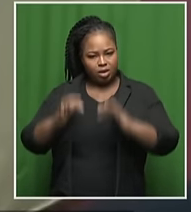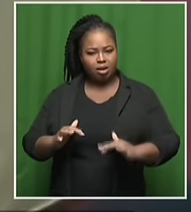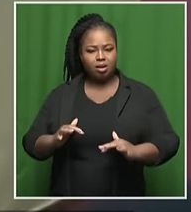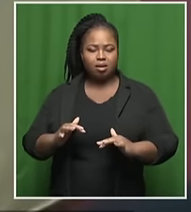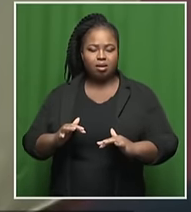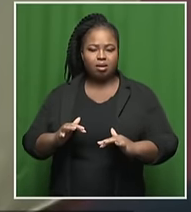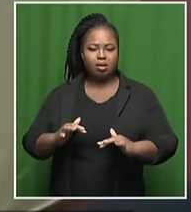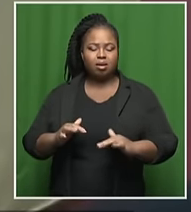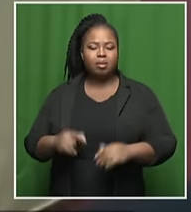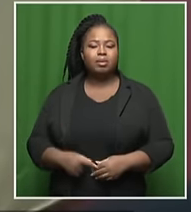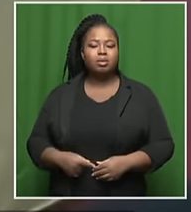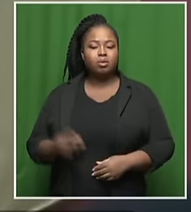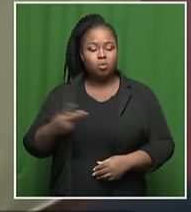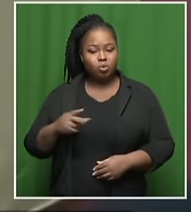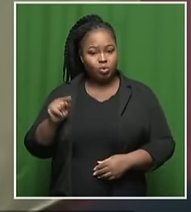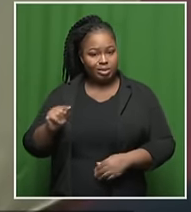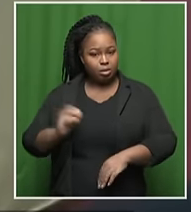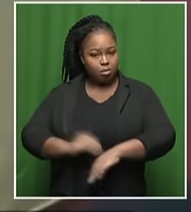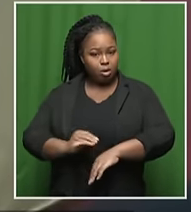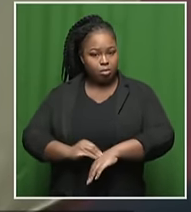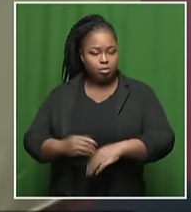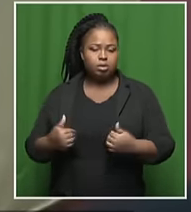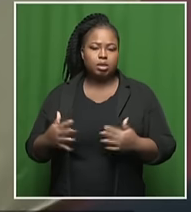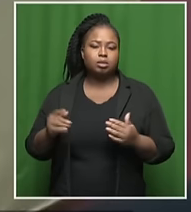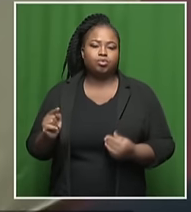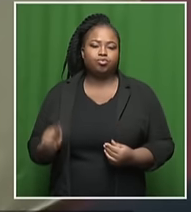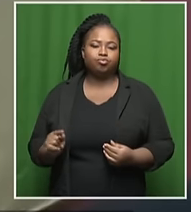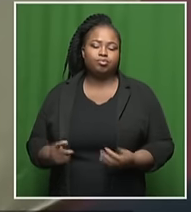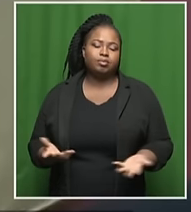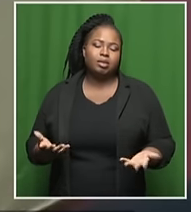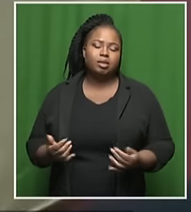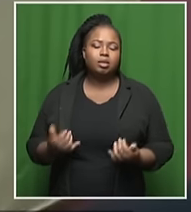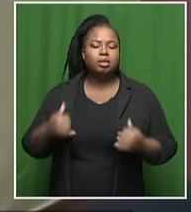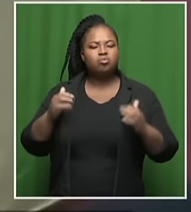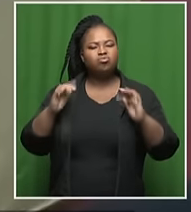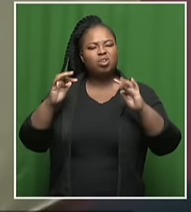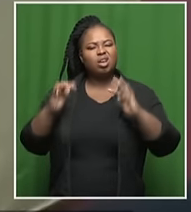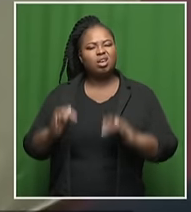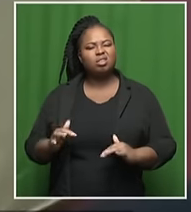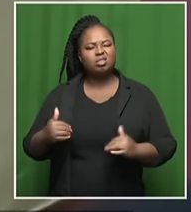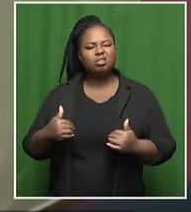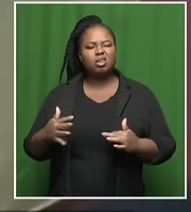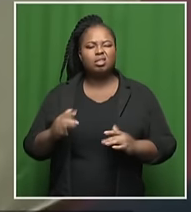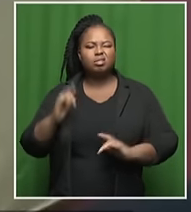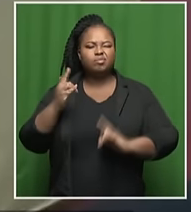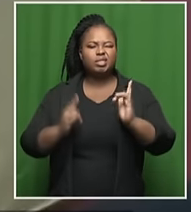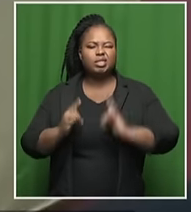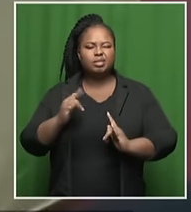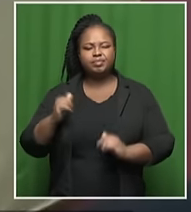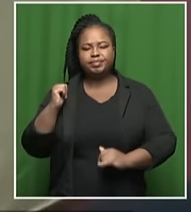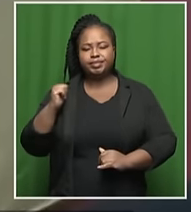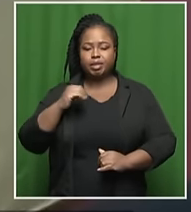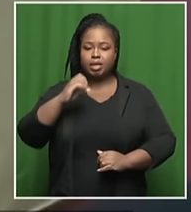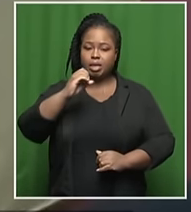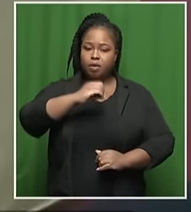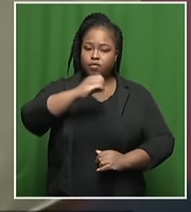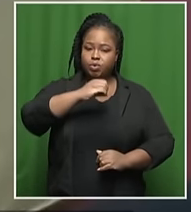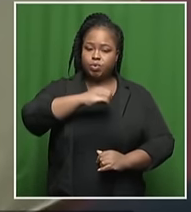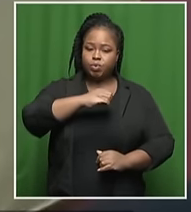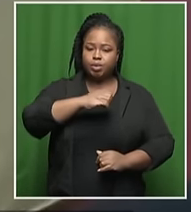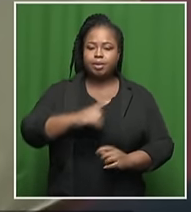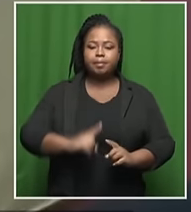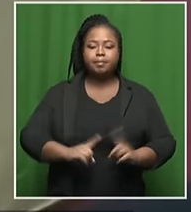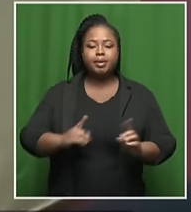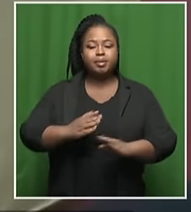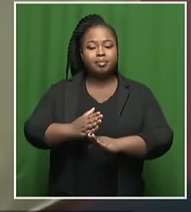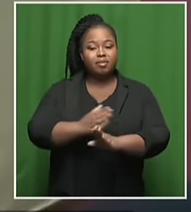was really where the problem was. So although we started getting rain around in the city around yesterday afternoon, prior